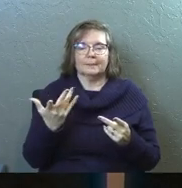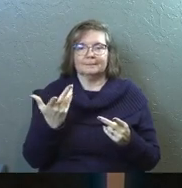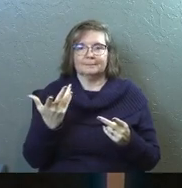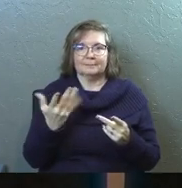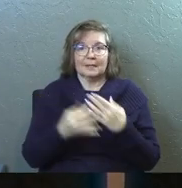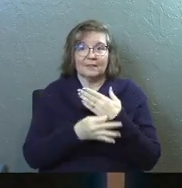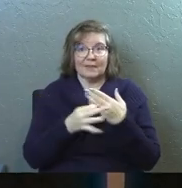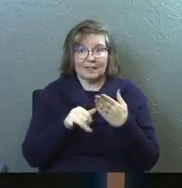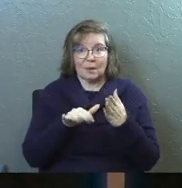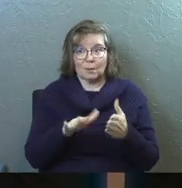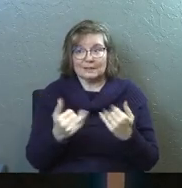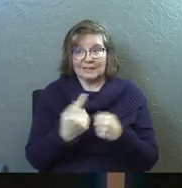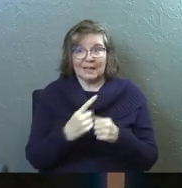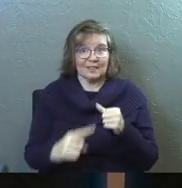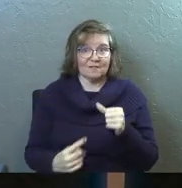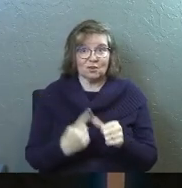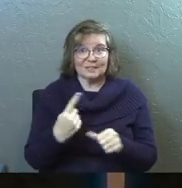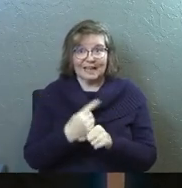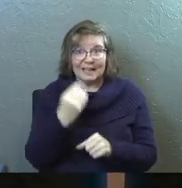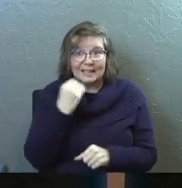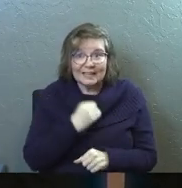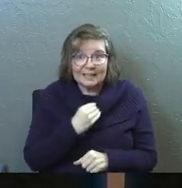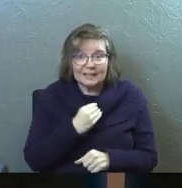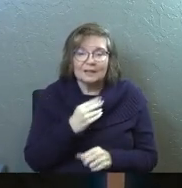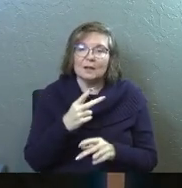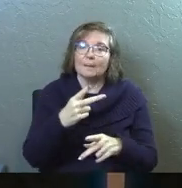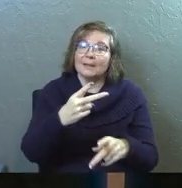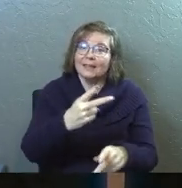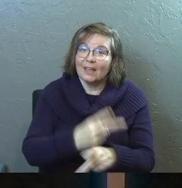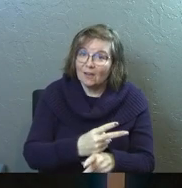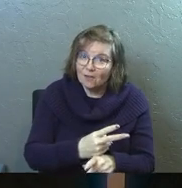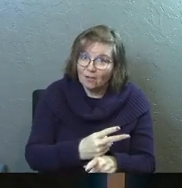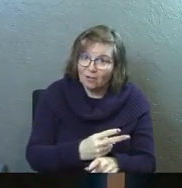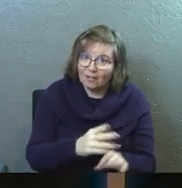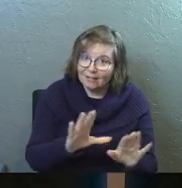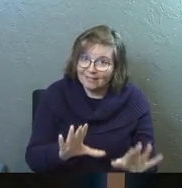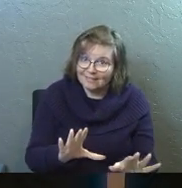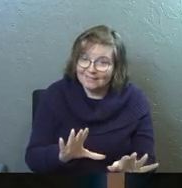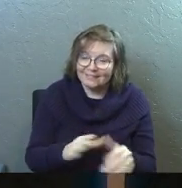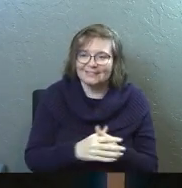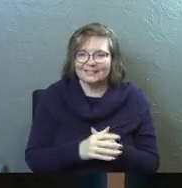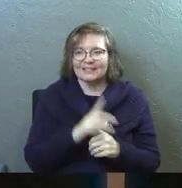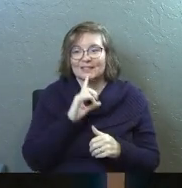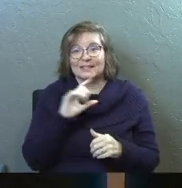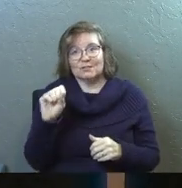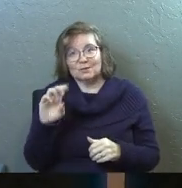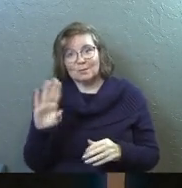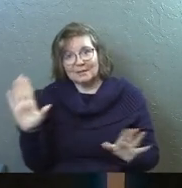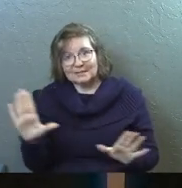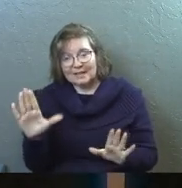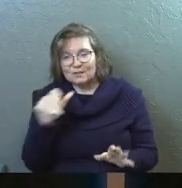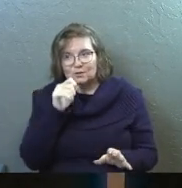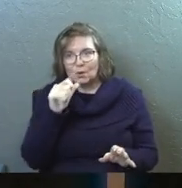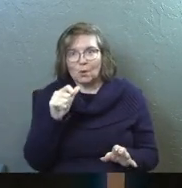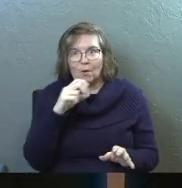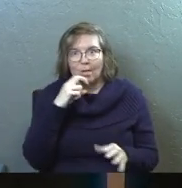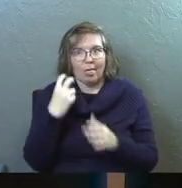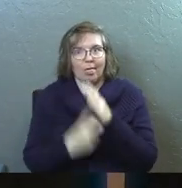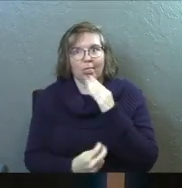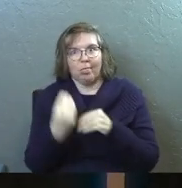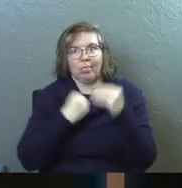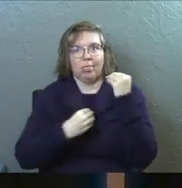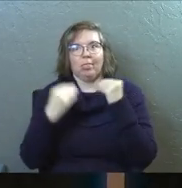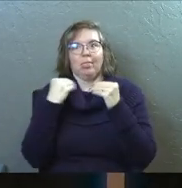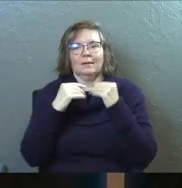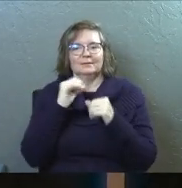fast that way, and today's your first day eating, be careful. It is Super Bowl Sunday, and so don't get too crazy,